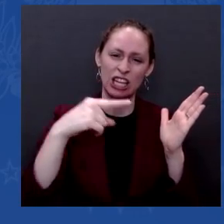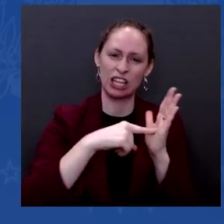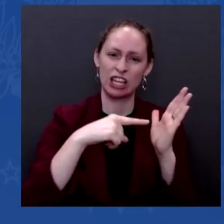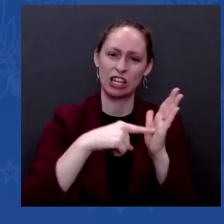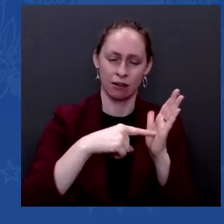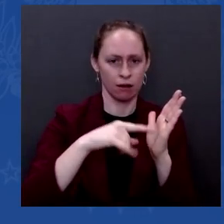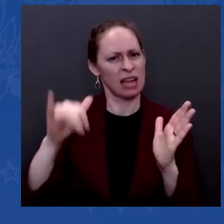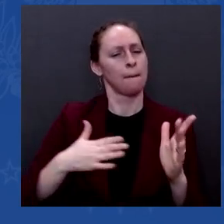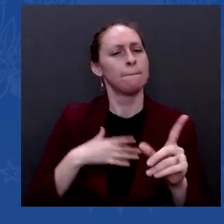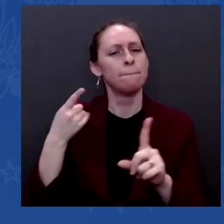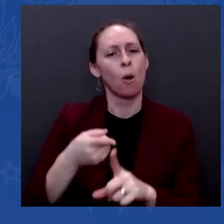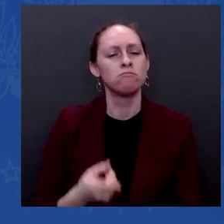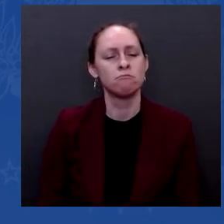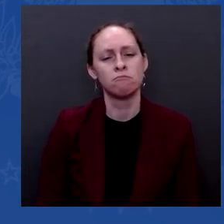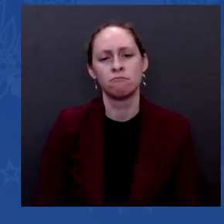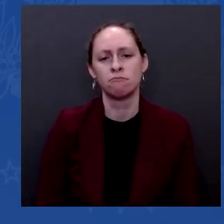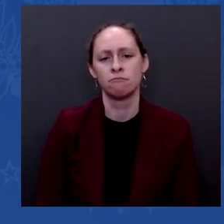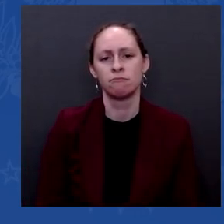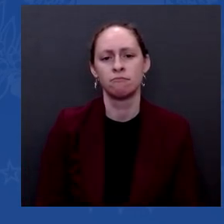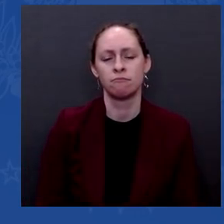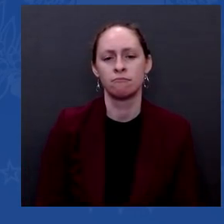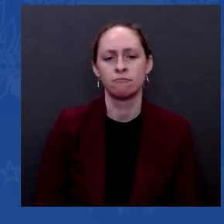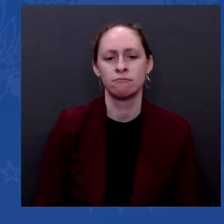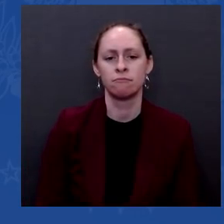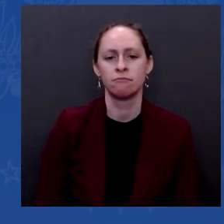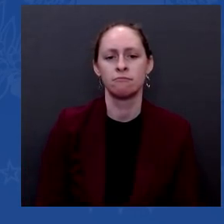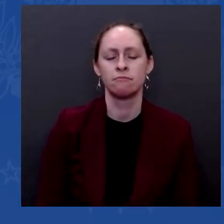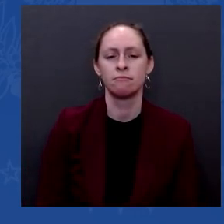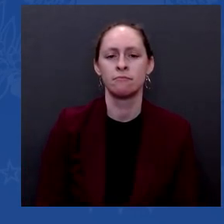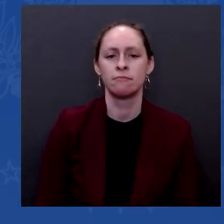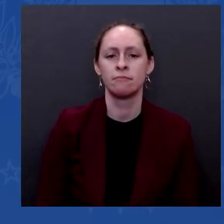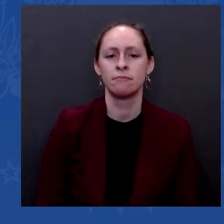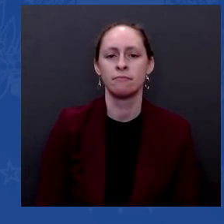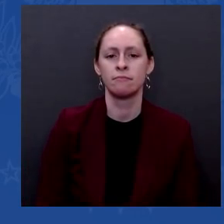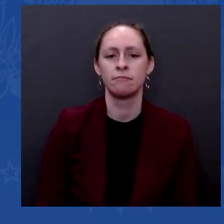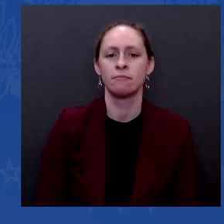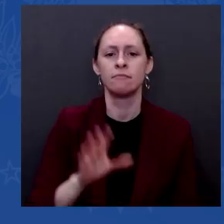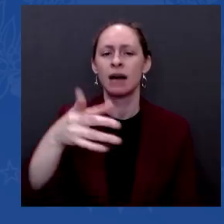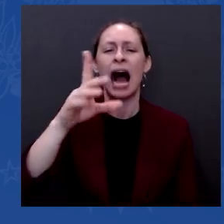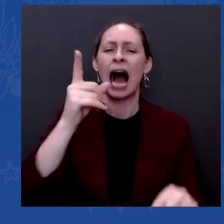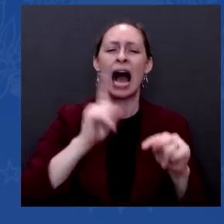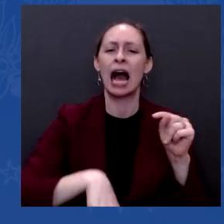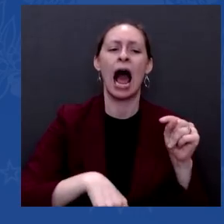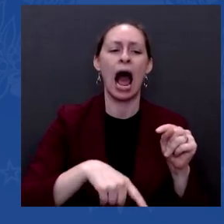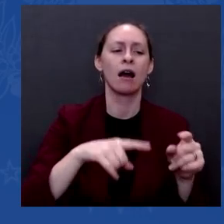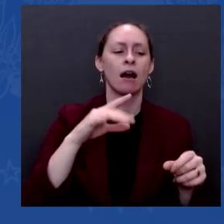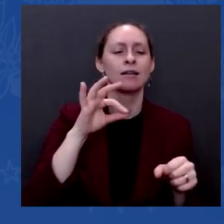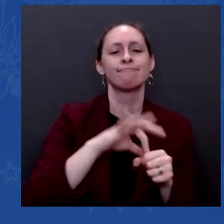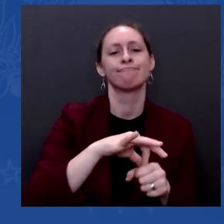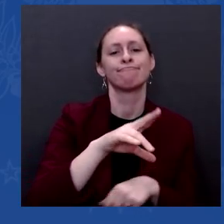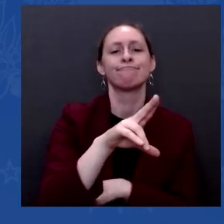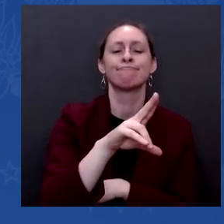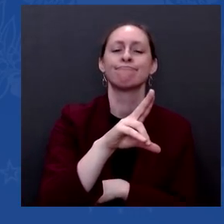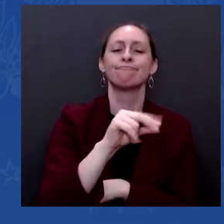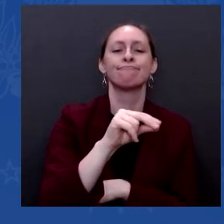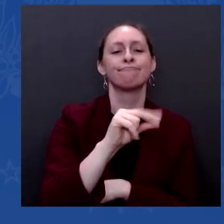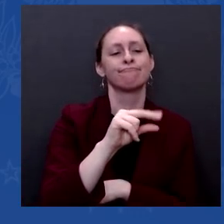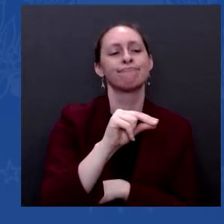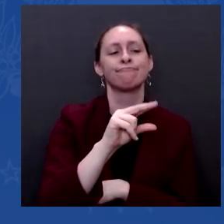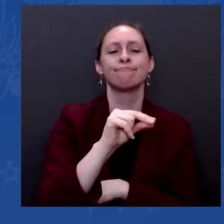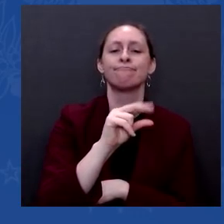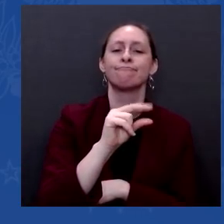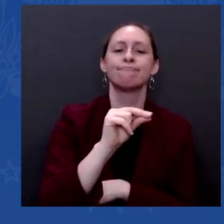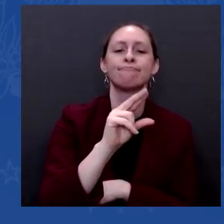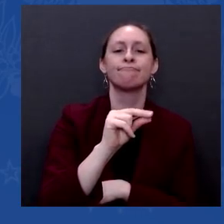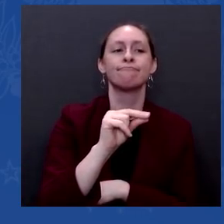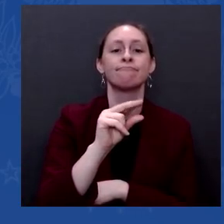way. then somehow it goes away. This will be stick with you the rest of your career and long after you're gone. And